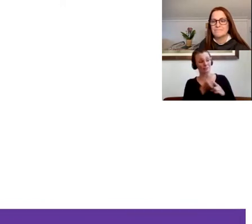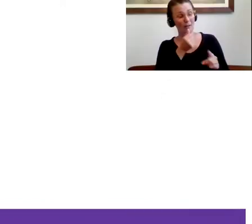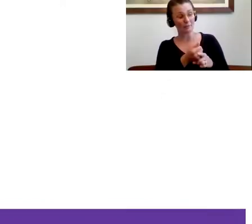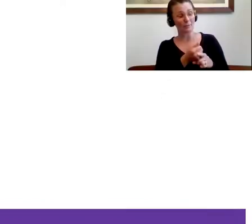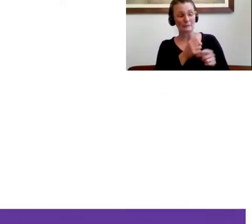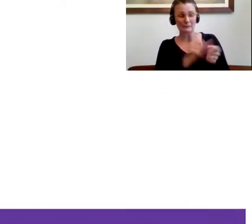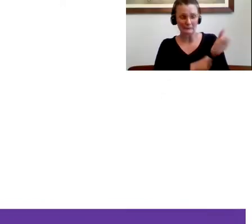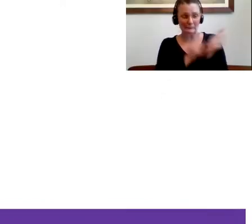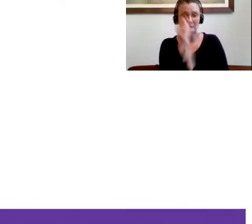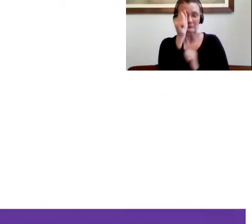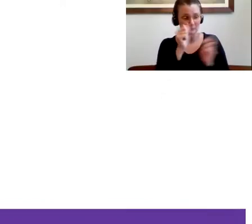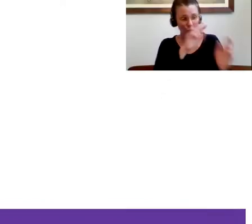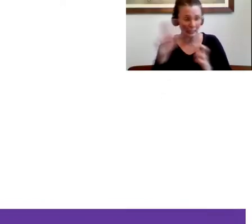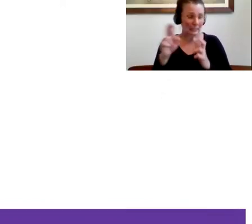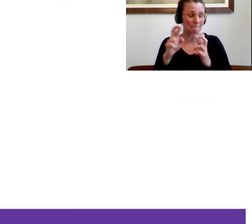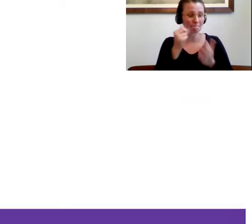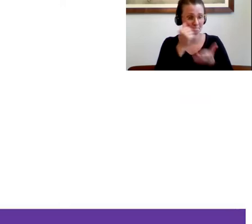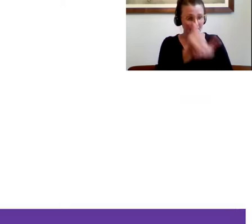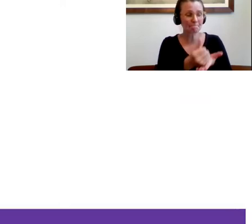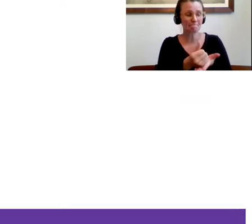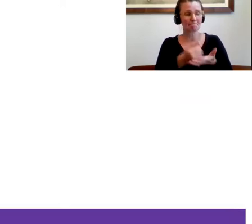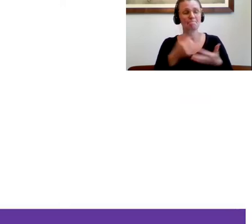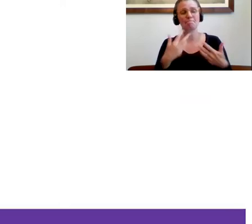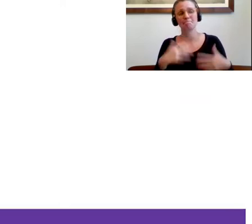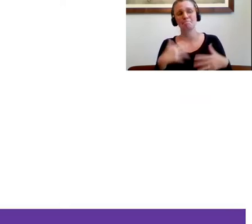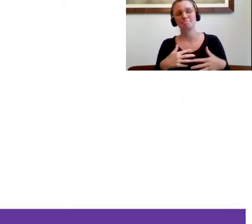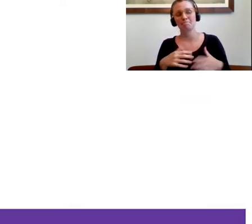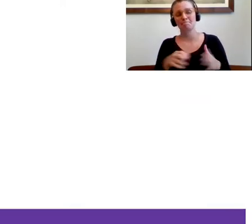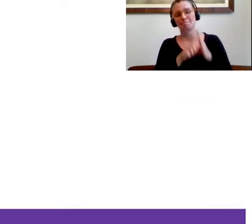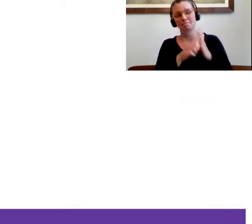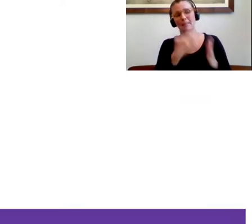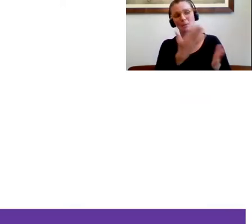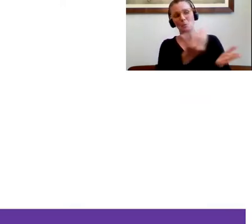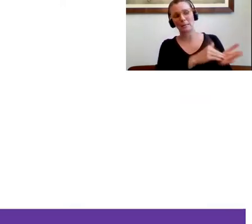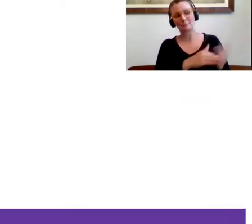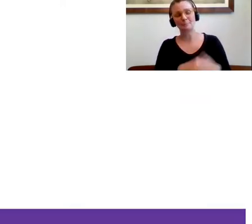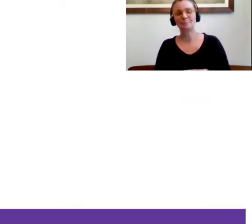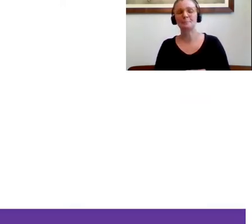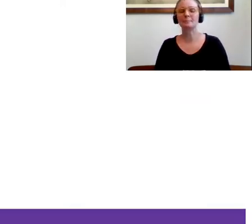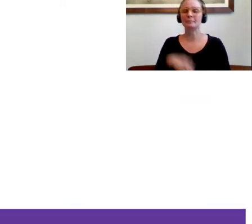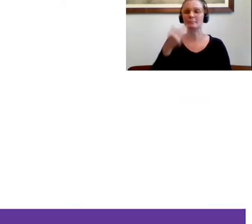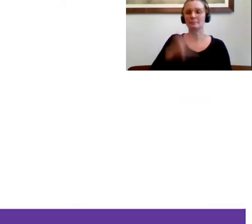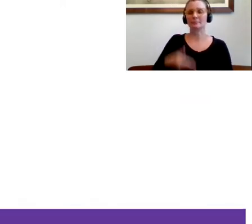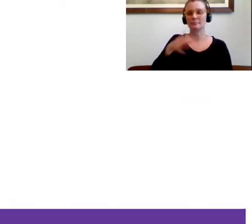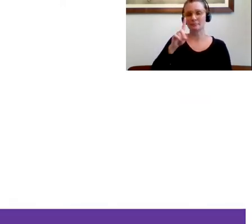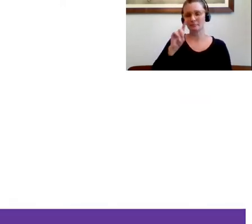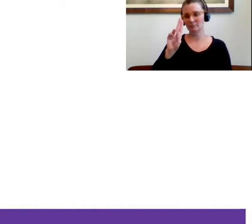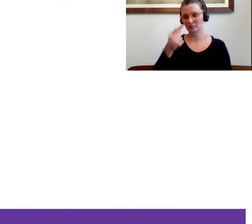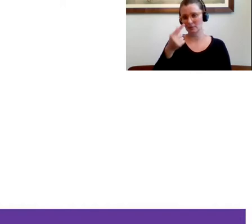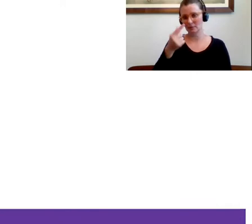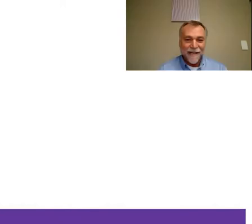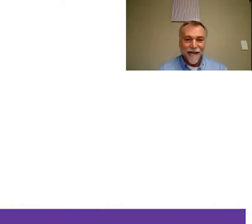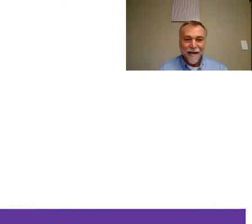to be at the helms of all of this in a very unprecedented time. So thank you again. Again, I'm Doug Kresson. I'm Director of Health and Human